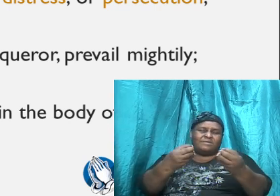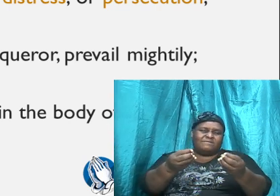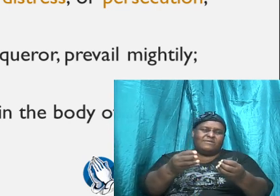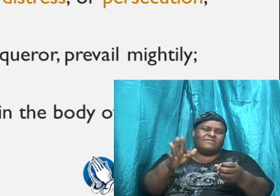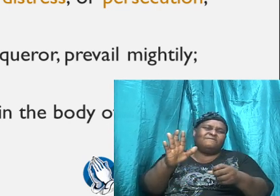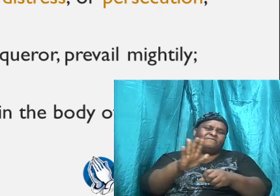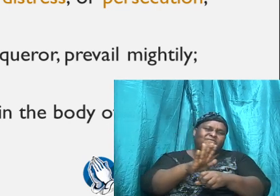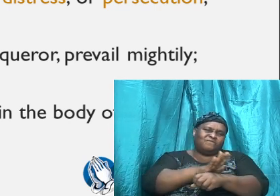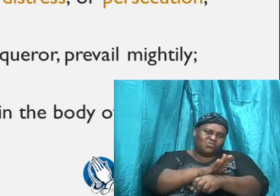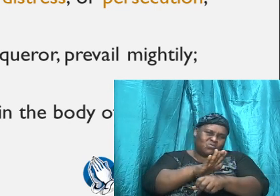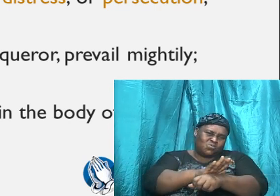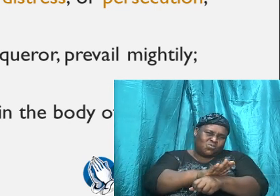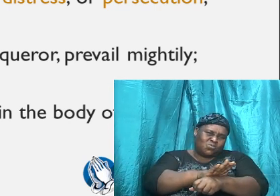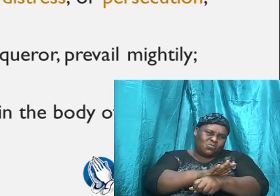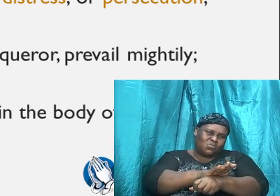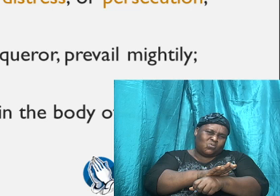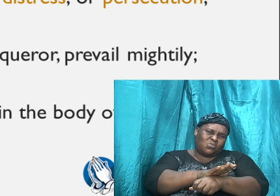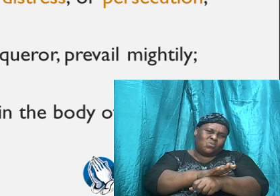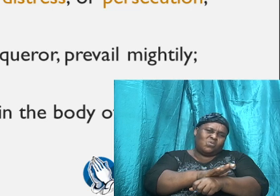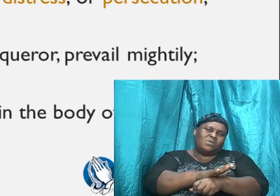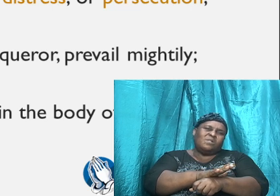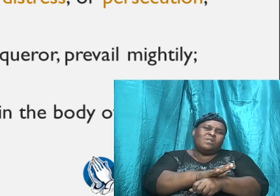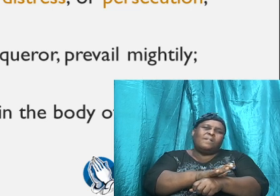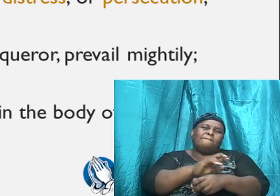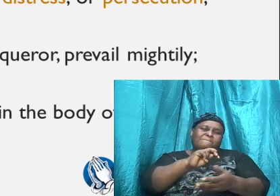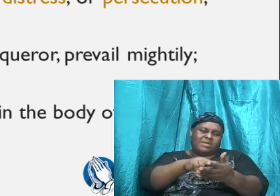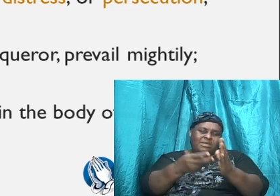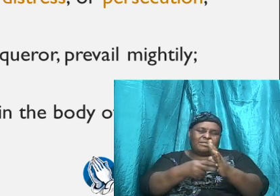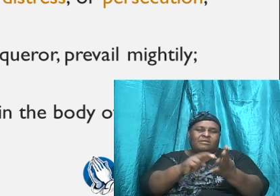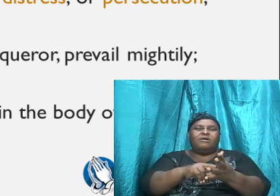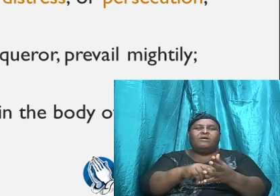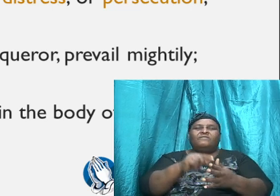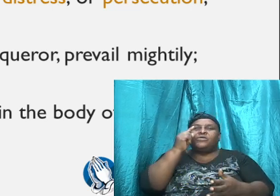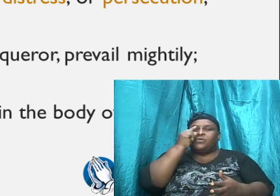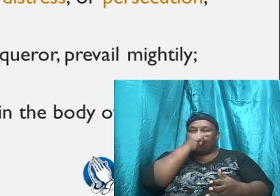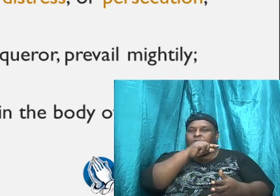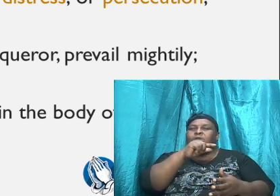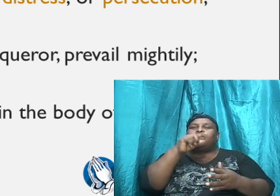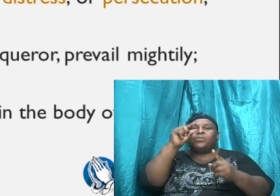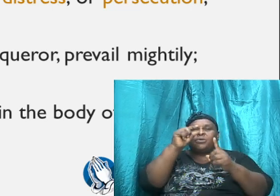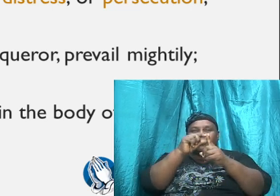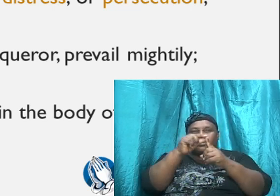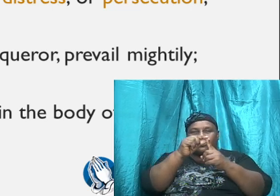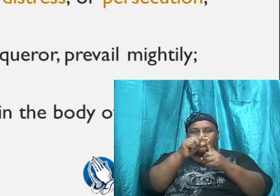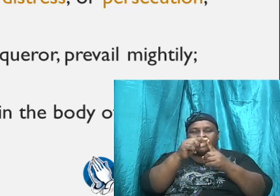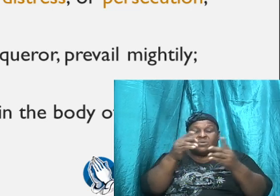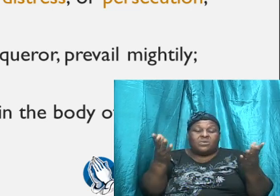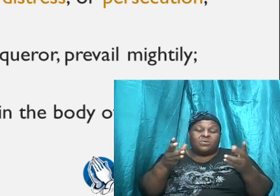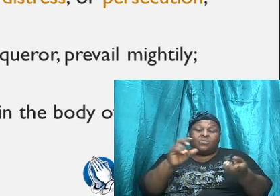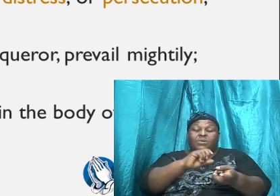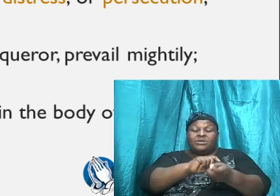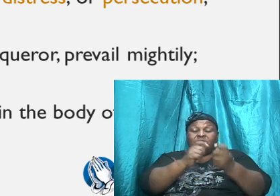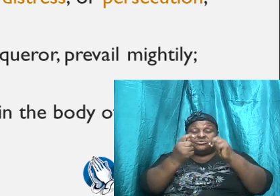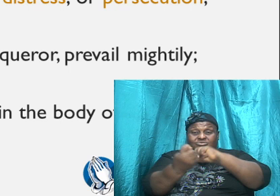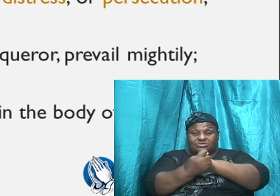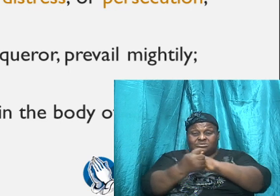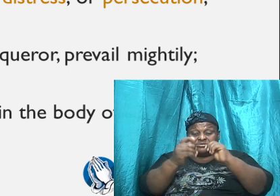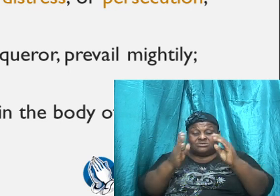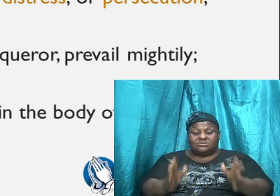of the Greek word, and so what the translators did was to add